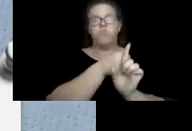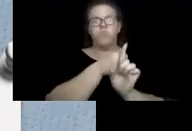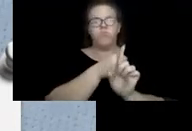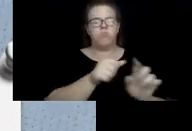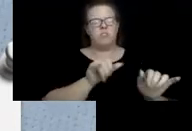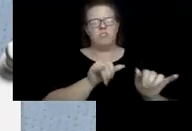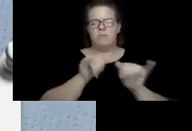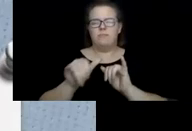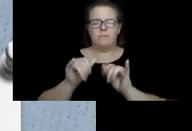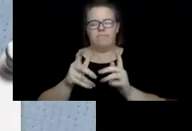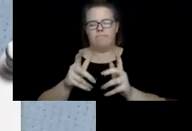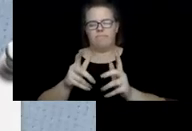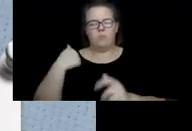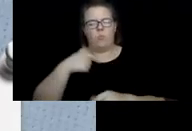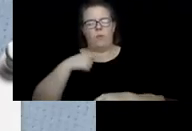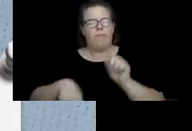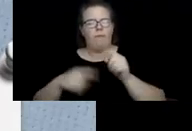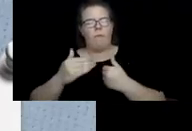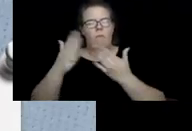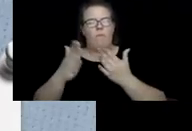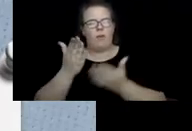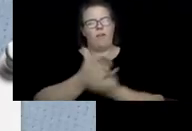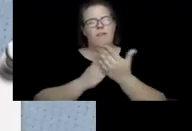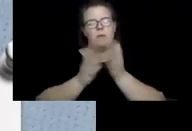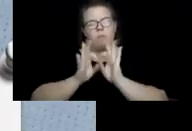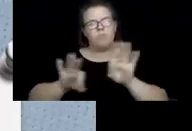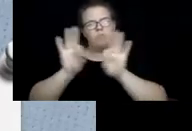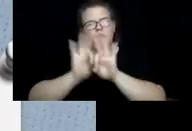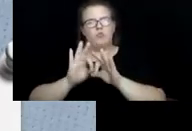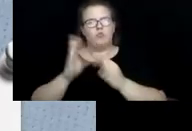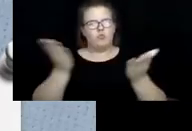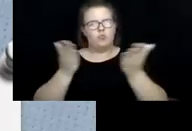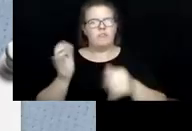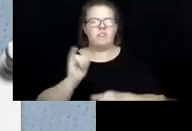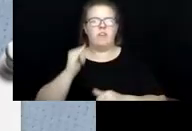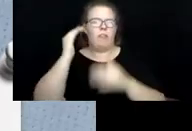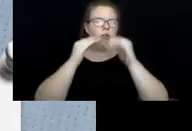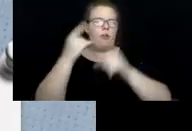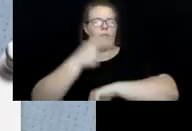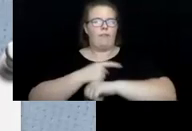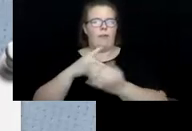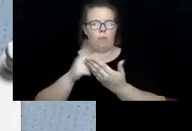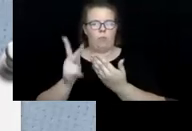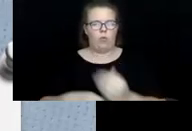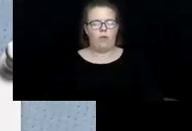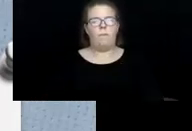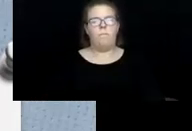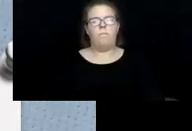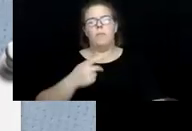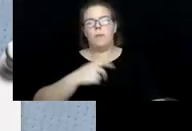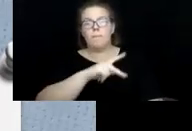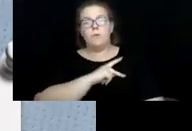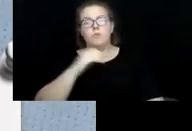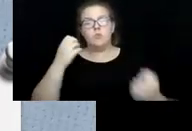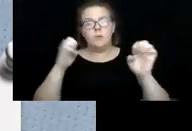were not able to provide some of these core services that ISIP has, like the adult day programs. Personal emergency response,